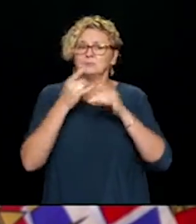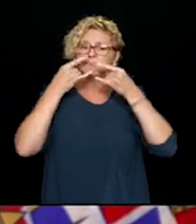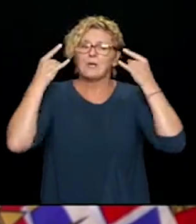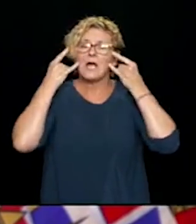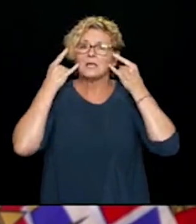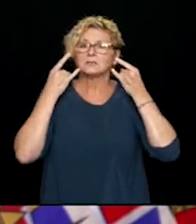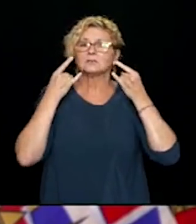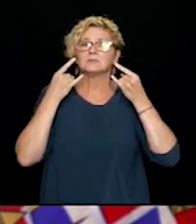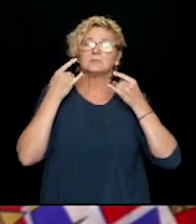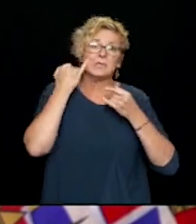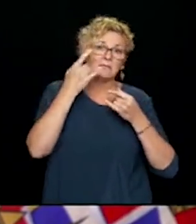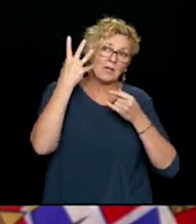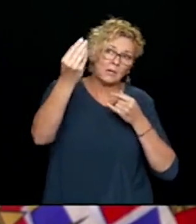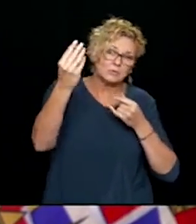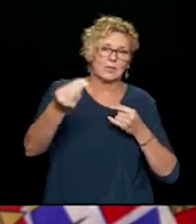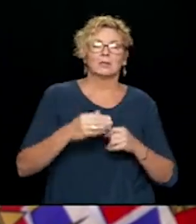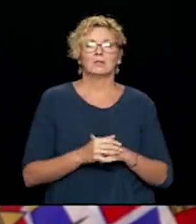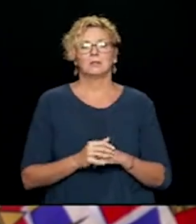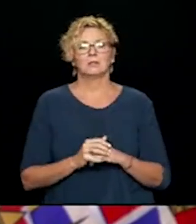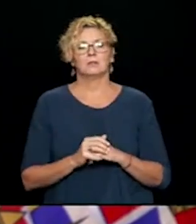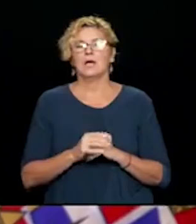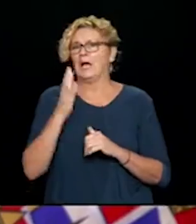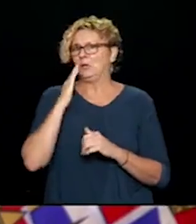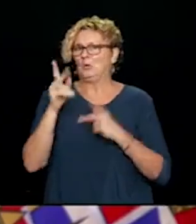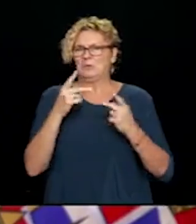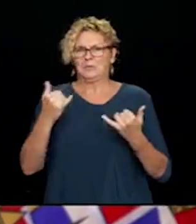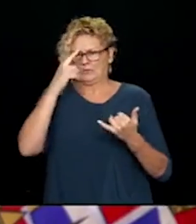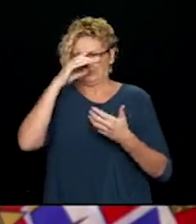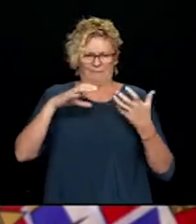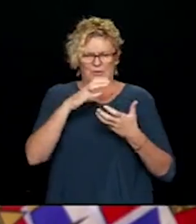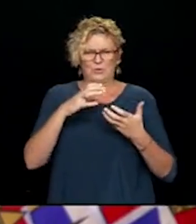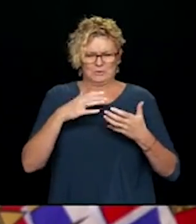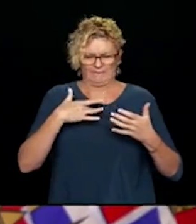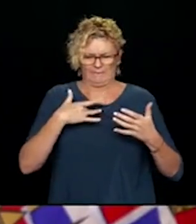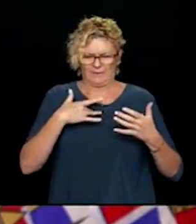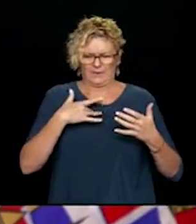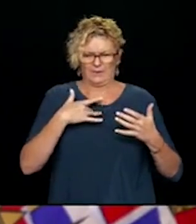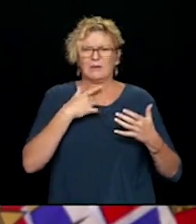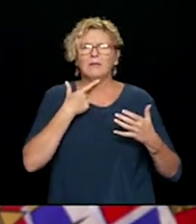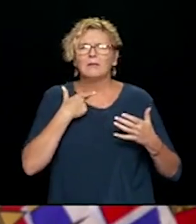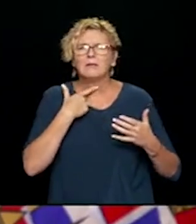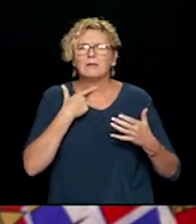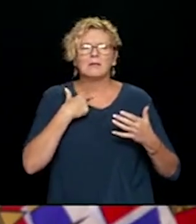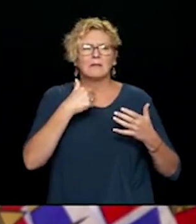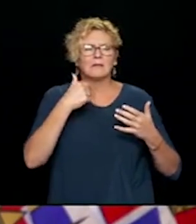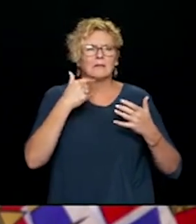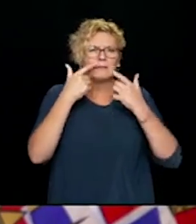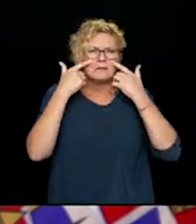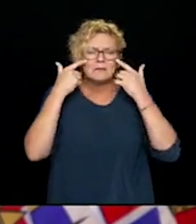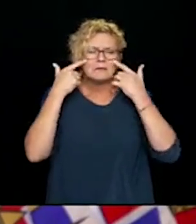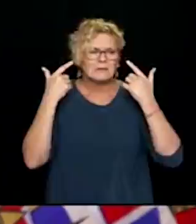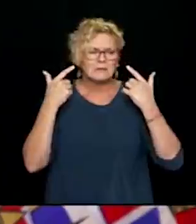We know for some people there's a lot of, well, for many of us, there's confusion about what is the symptoms caused by the smoky skin.